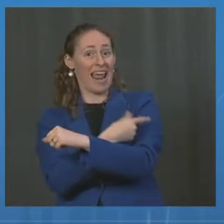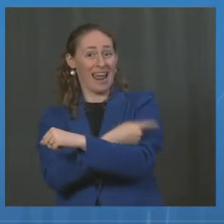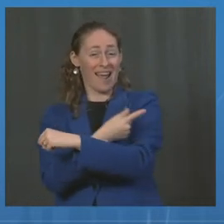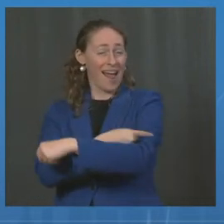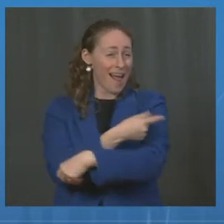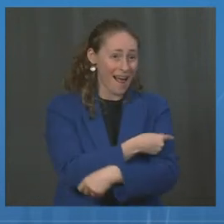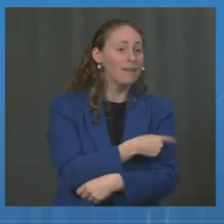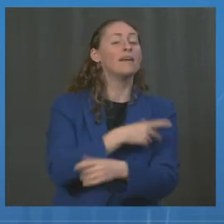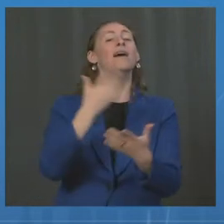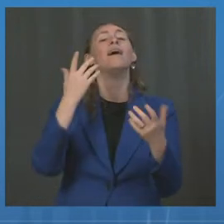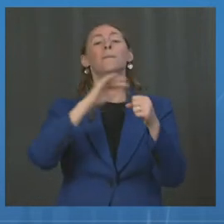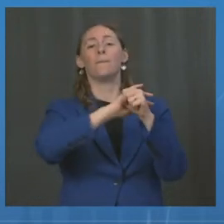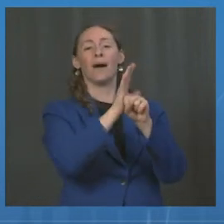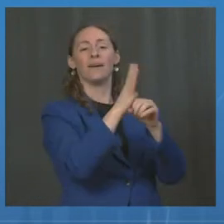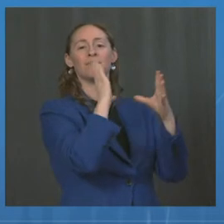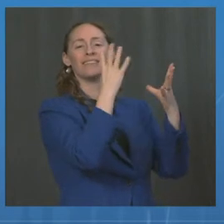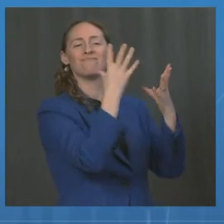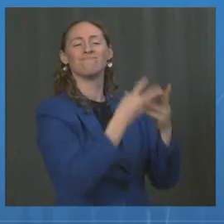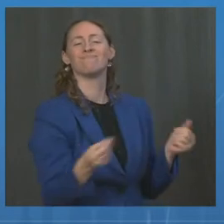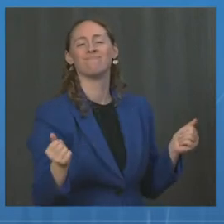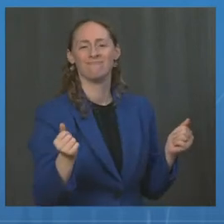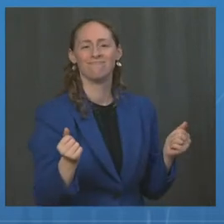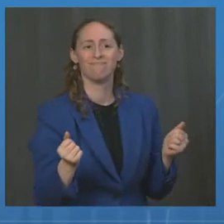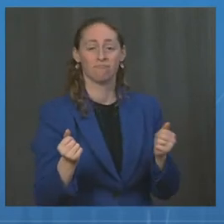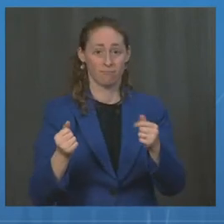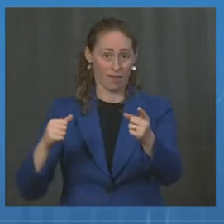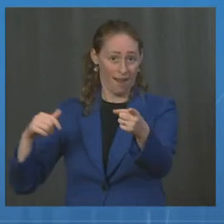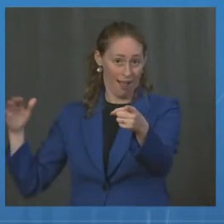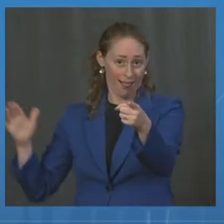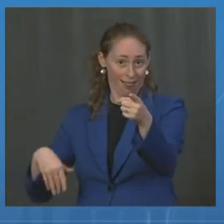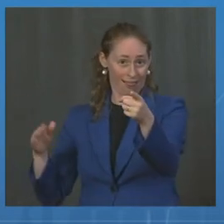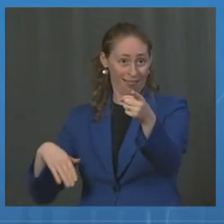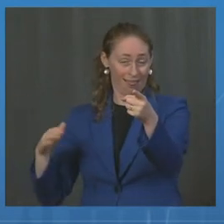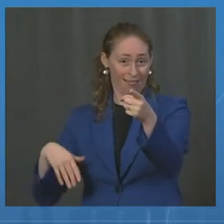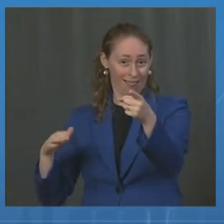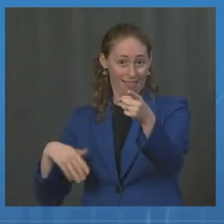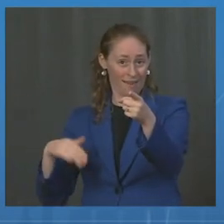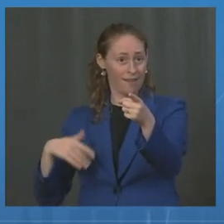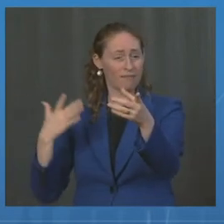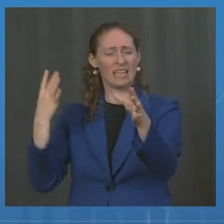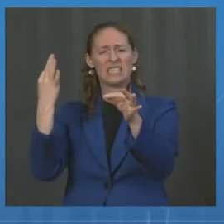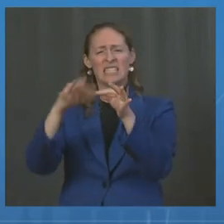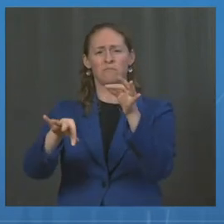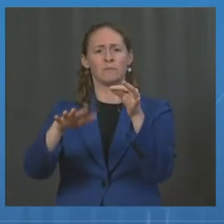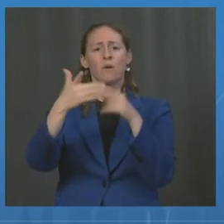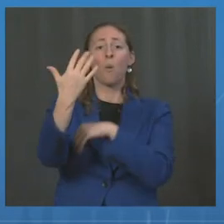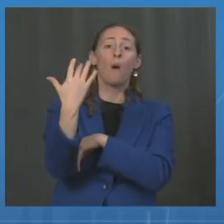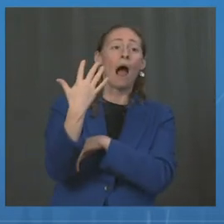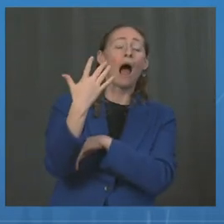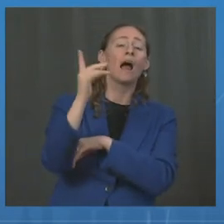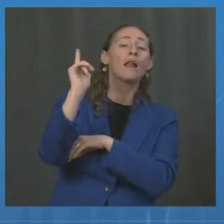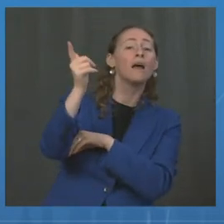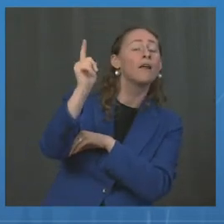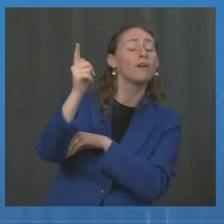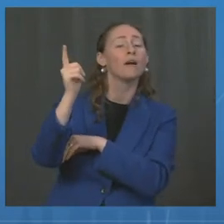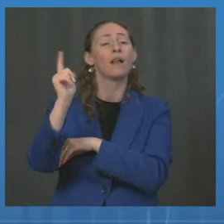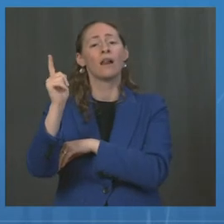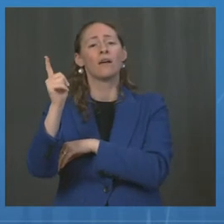So if you are unvaccinated, our message is simple. Don't wait any longer. Do your part.